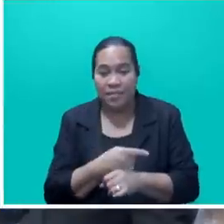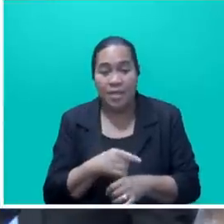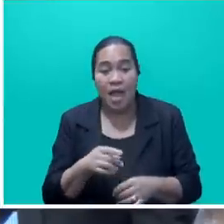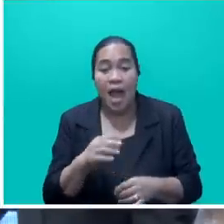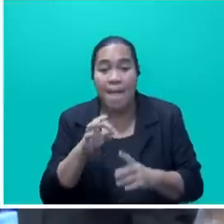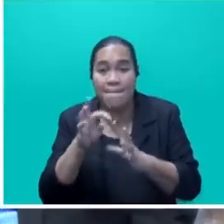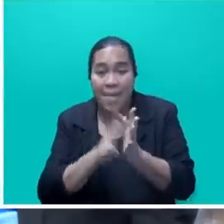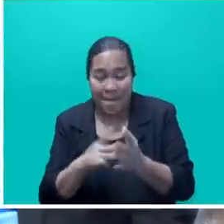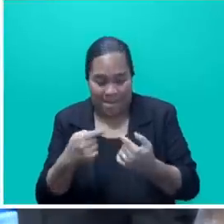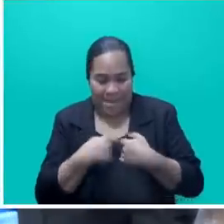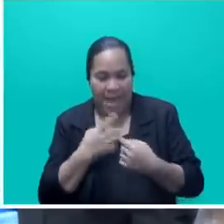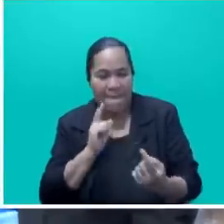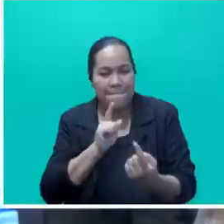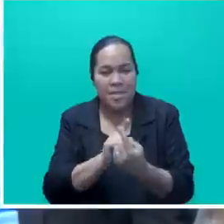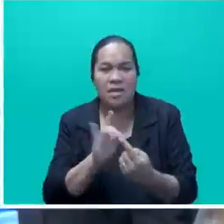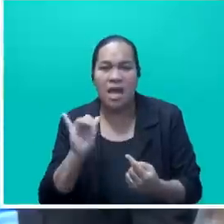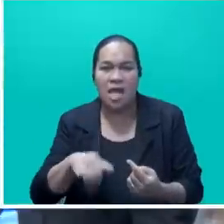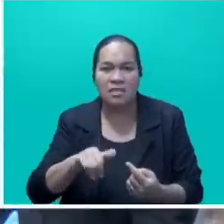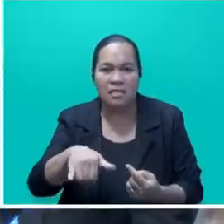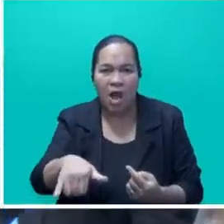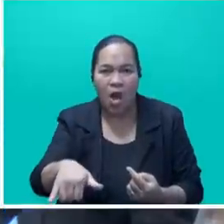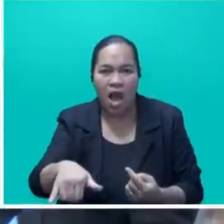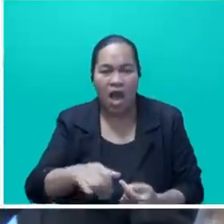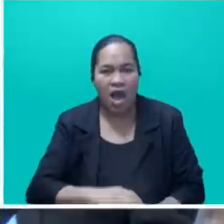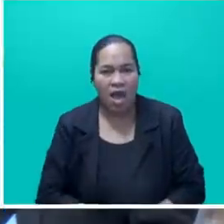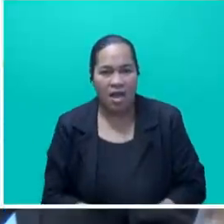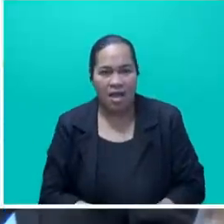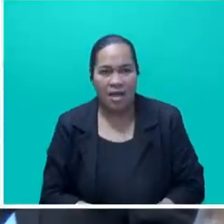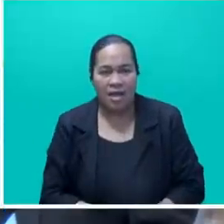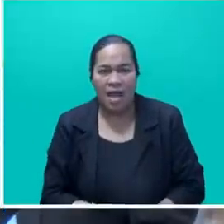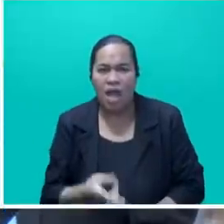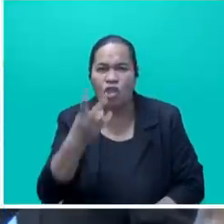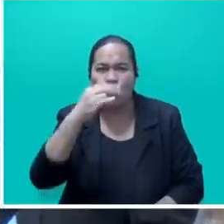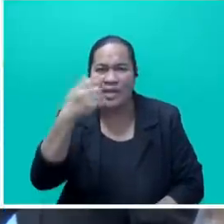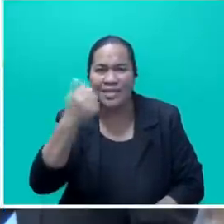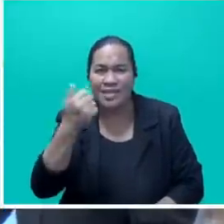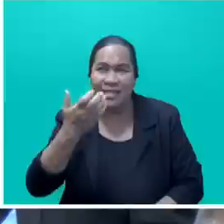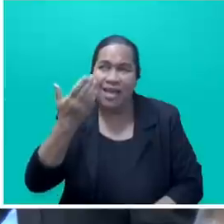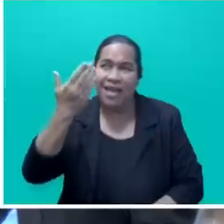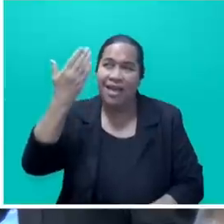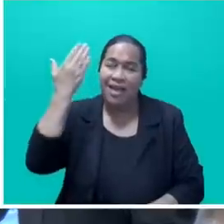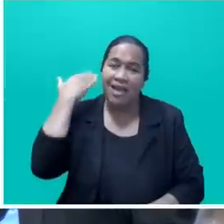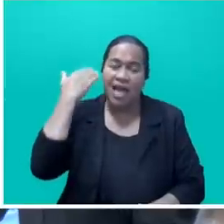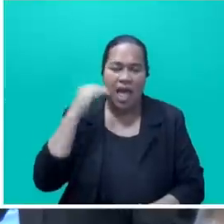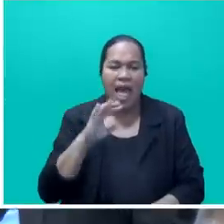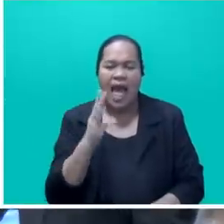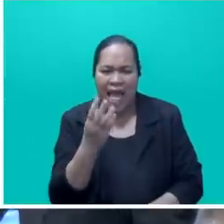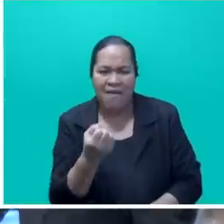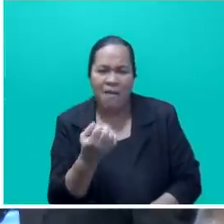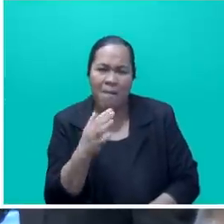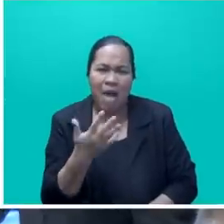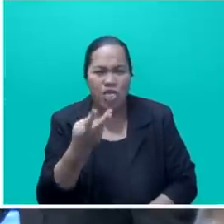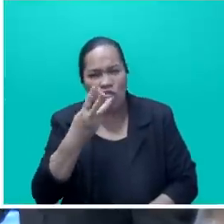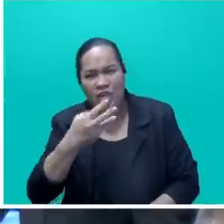I met the people of the Asawa. Mr. Speaker, in 2016, there were some 38